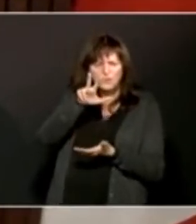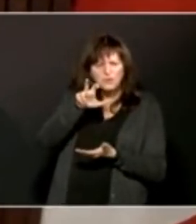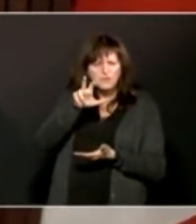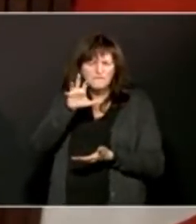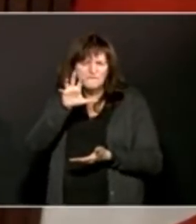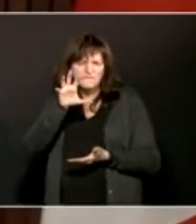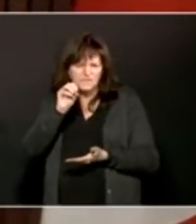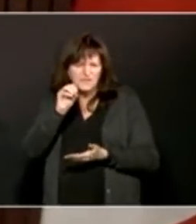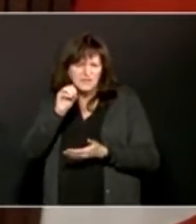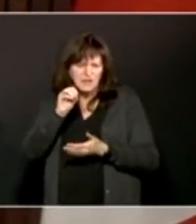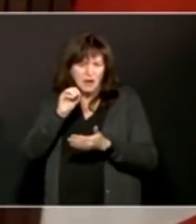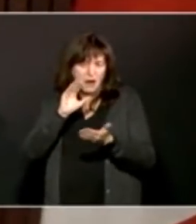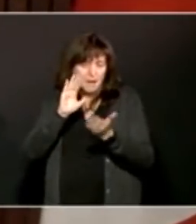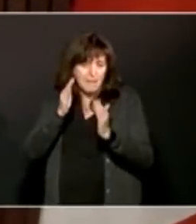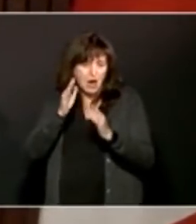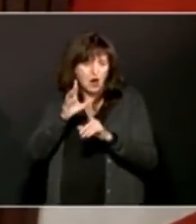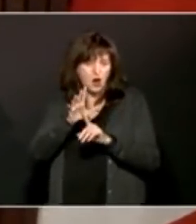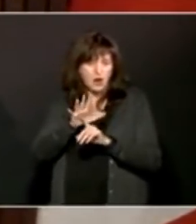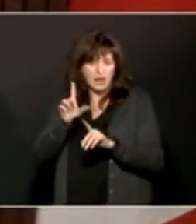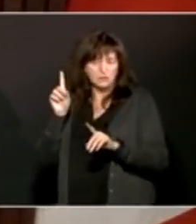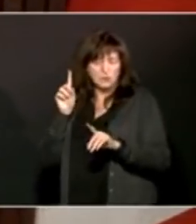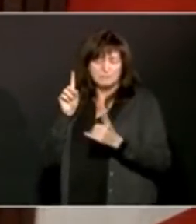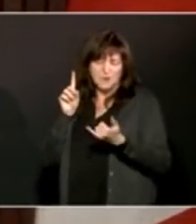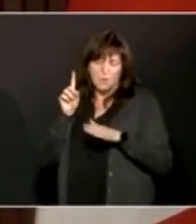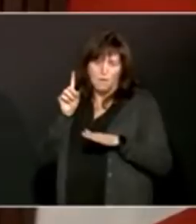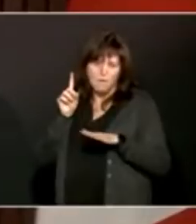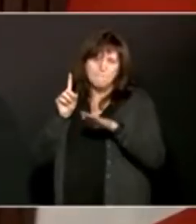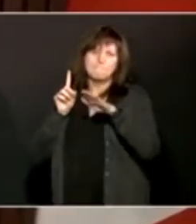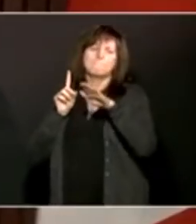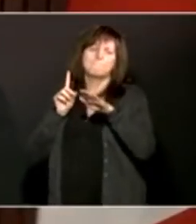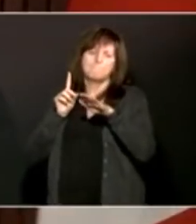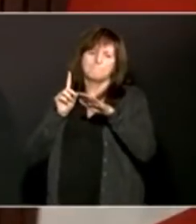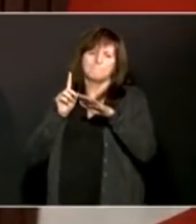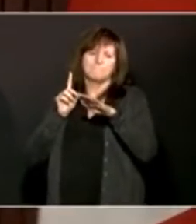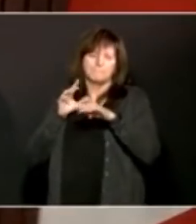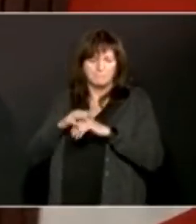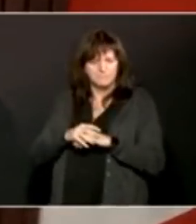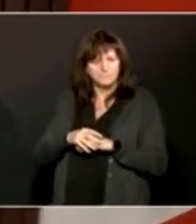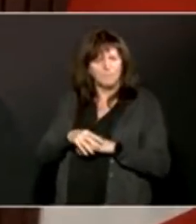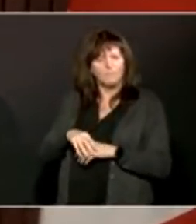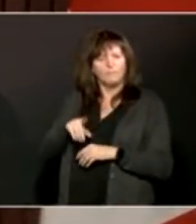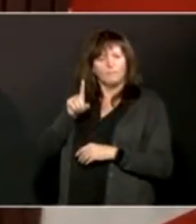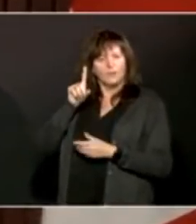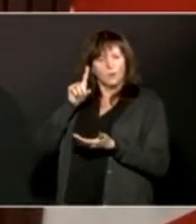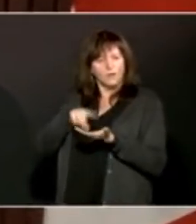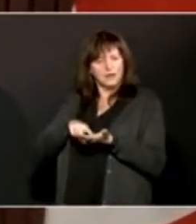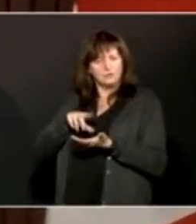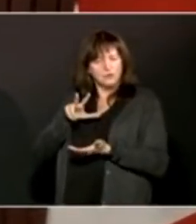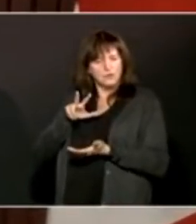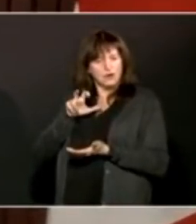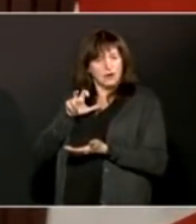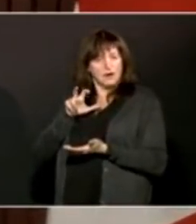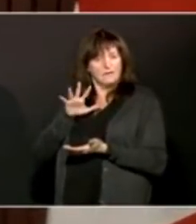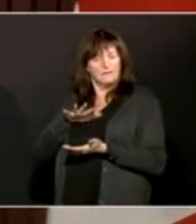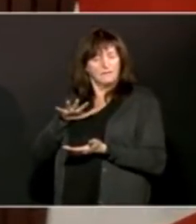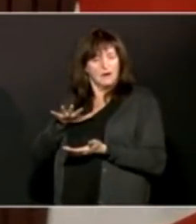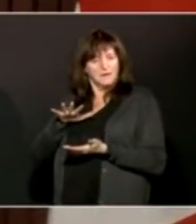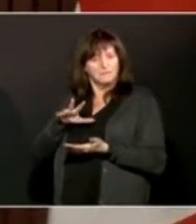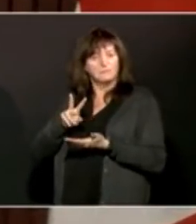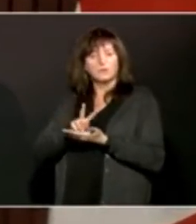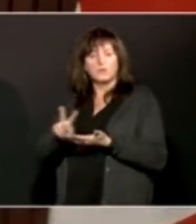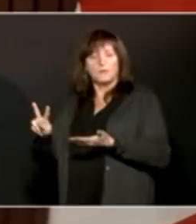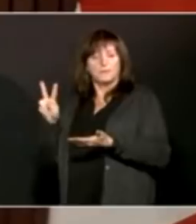when the average was 1,155, and two weeks ago when it was 1,099